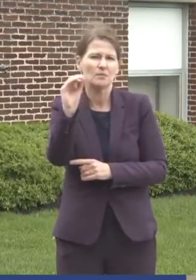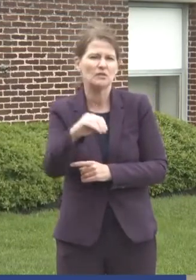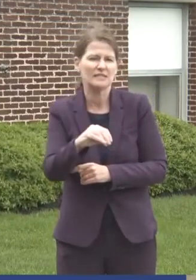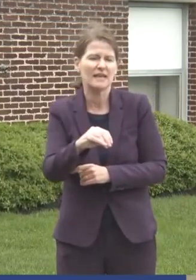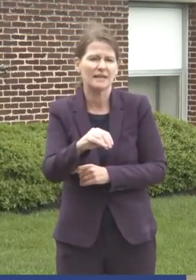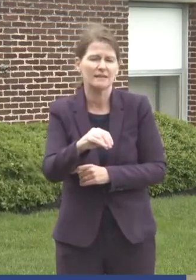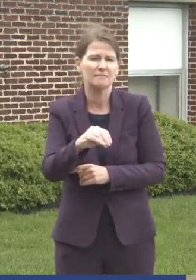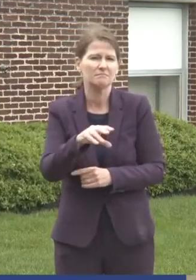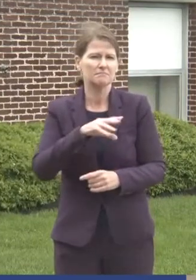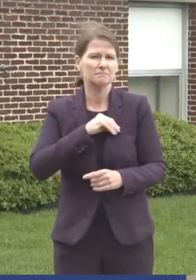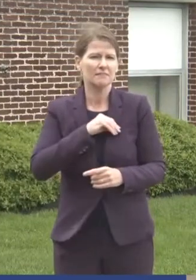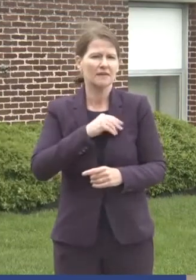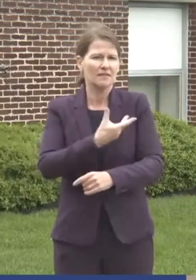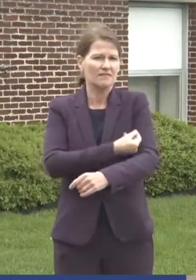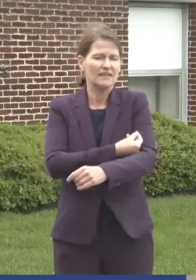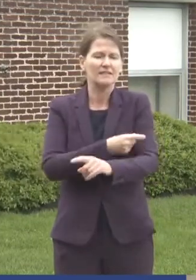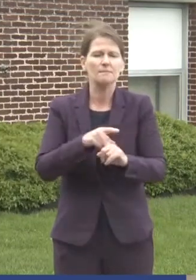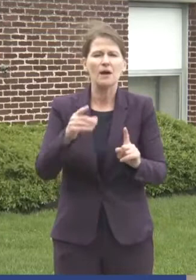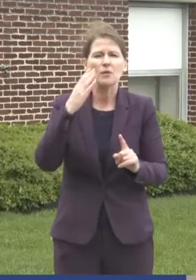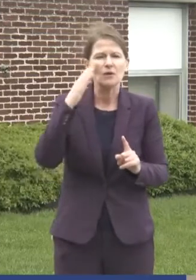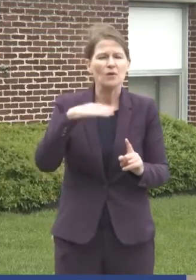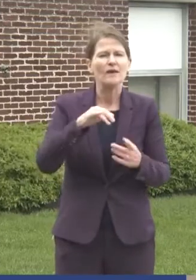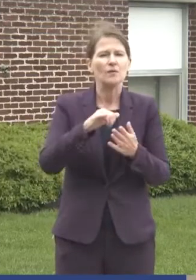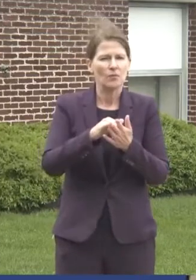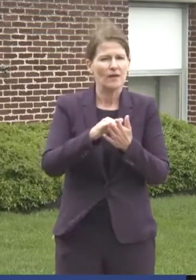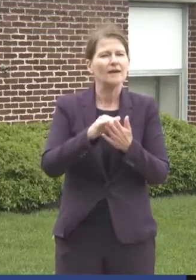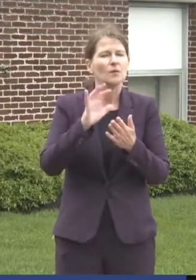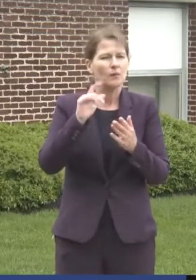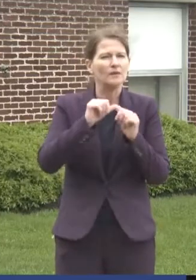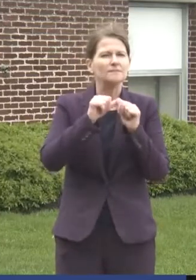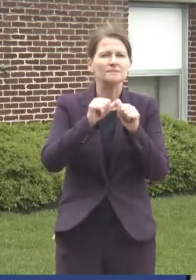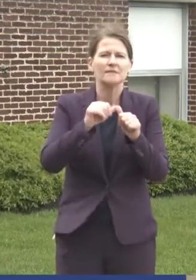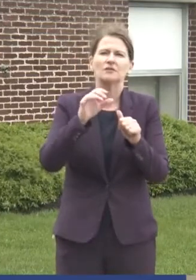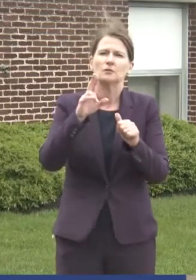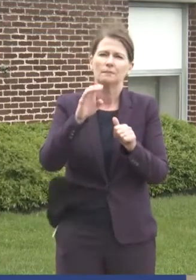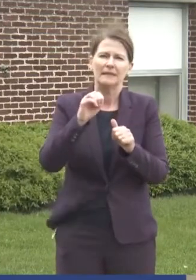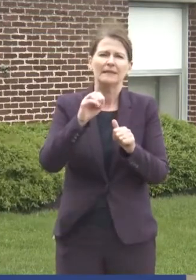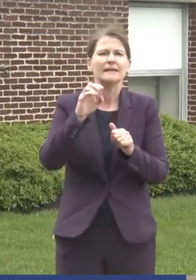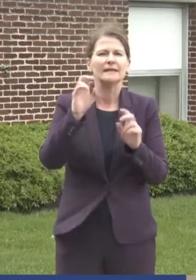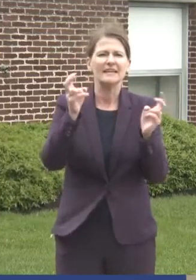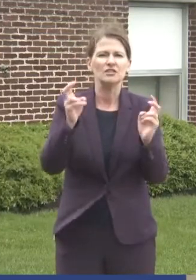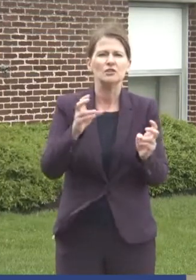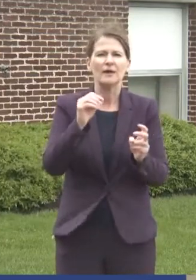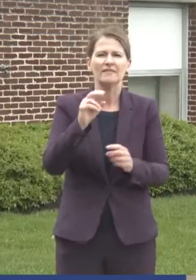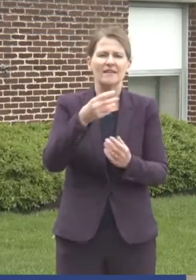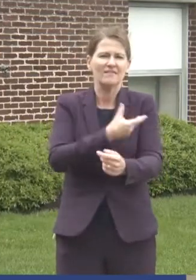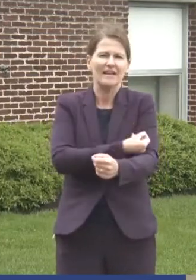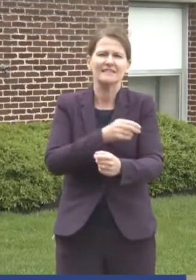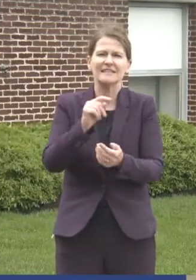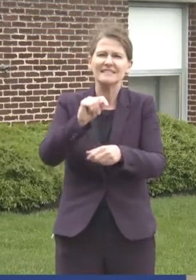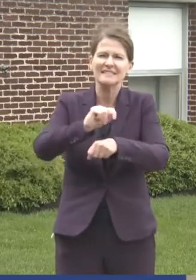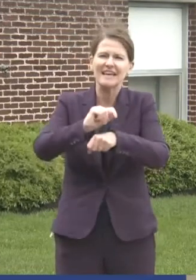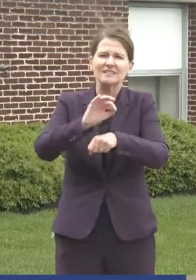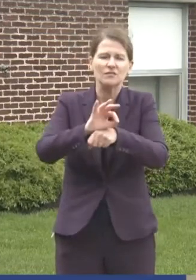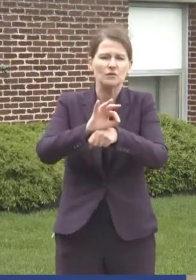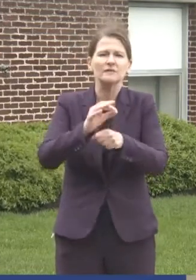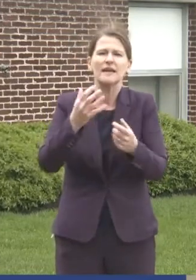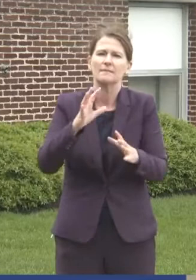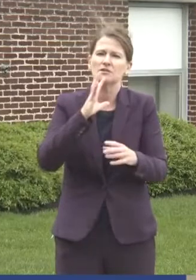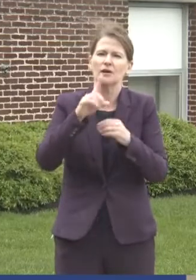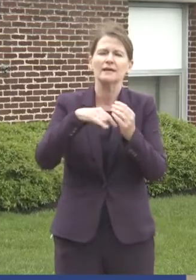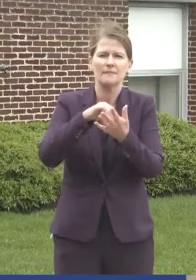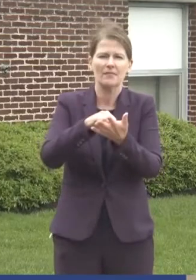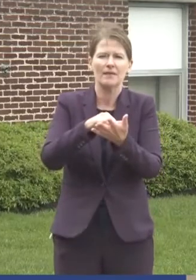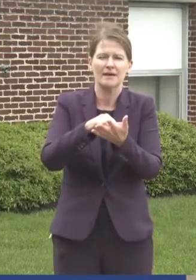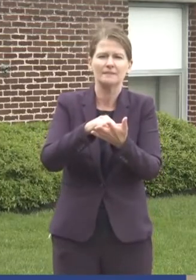we know that that that is going to be an issue. And and the vaccine task force has been we've been talking about that, that,